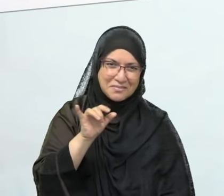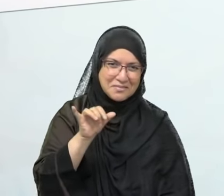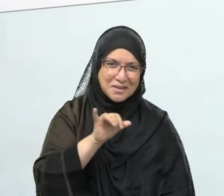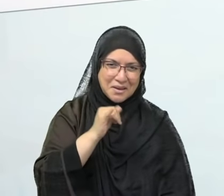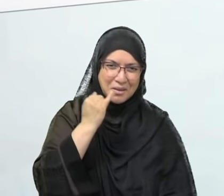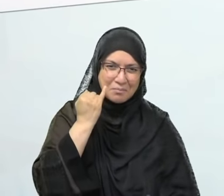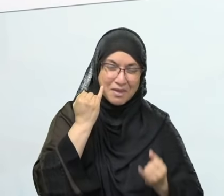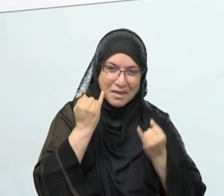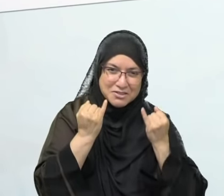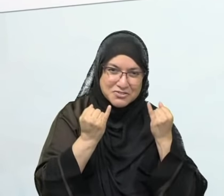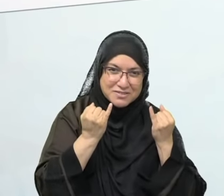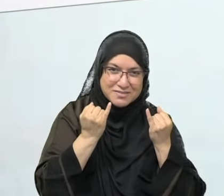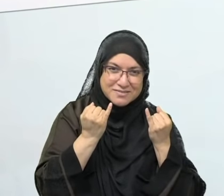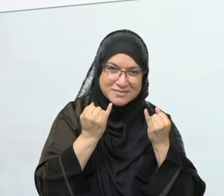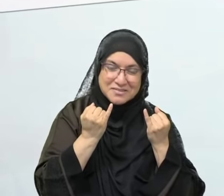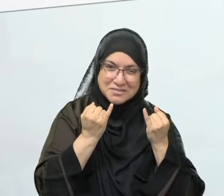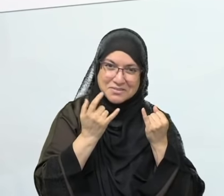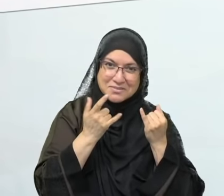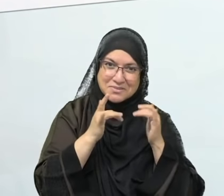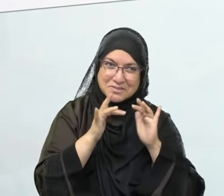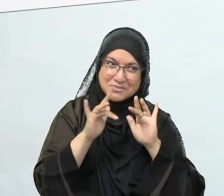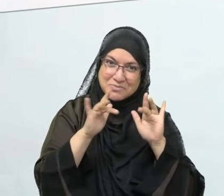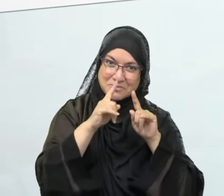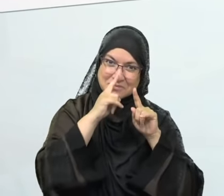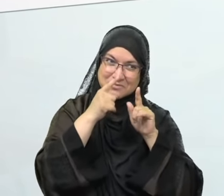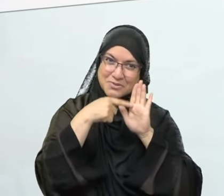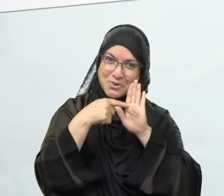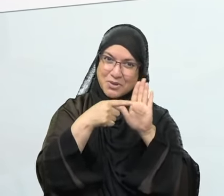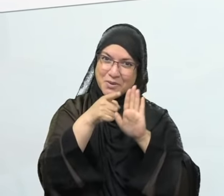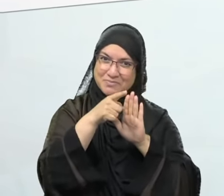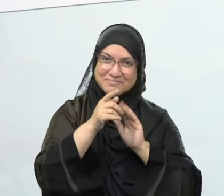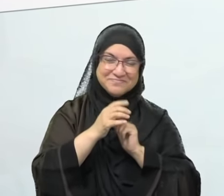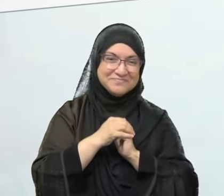in person, then you pull out your phone five minutes later.